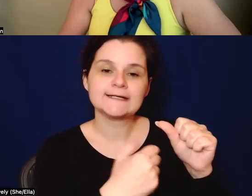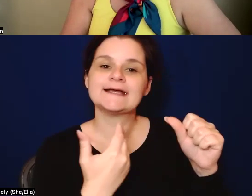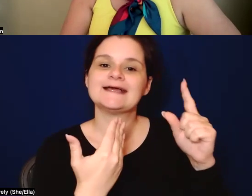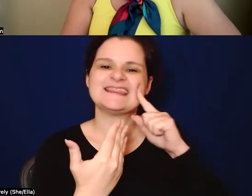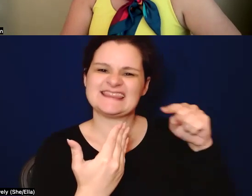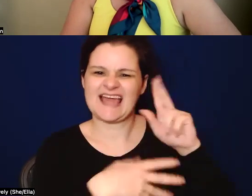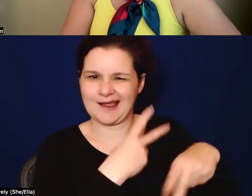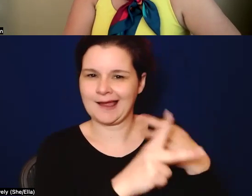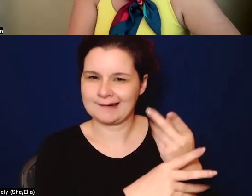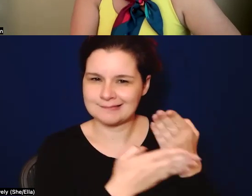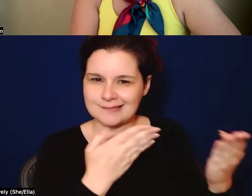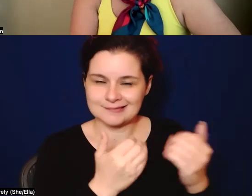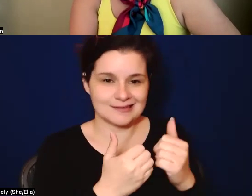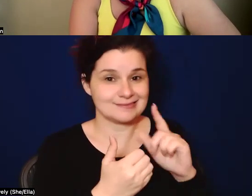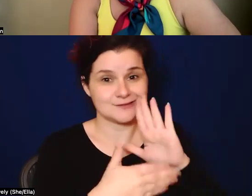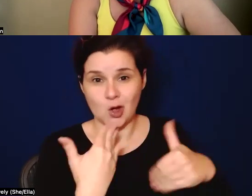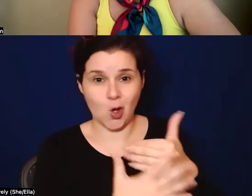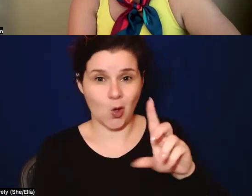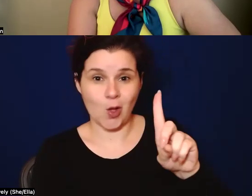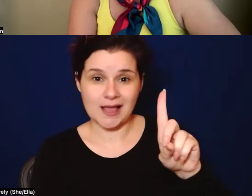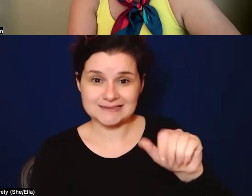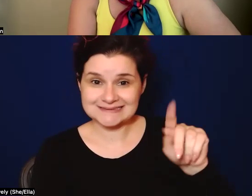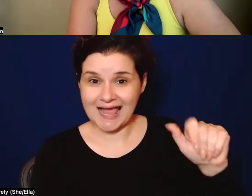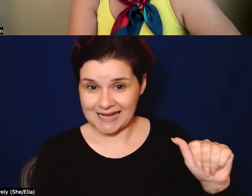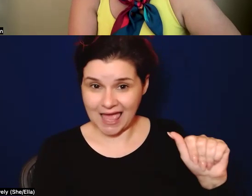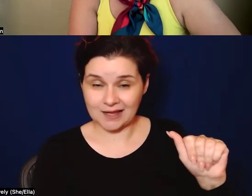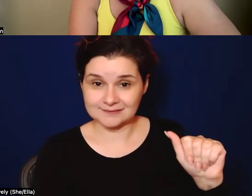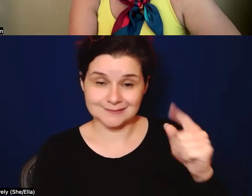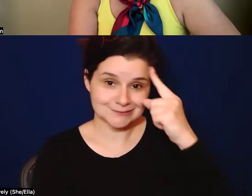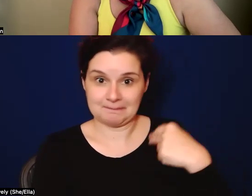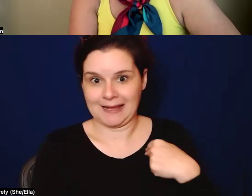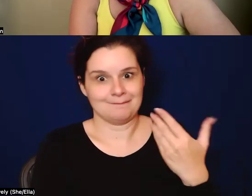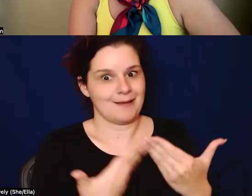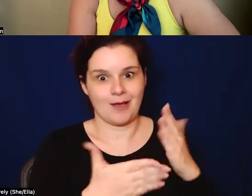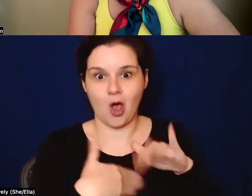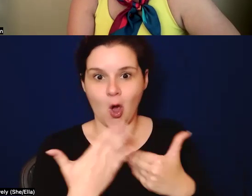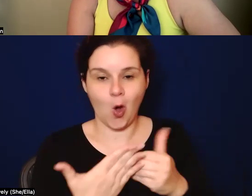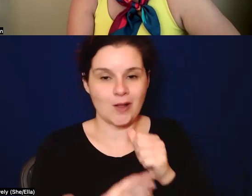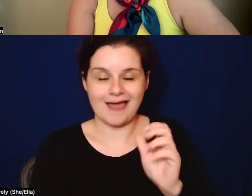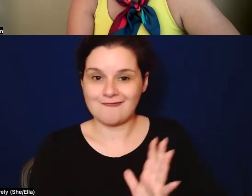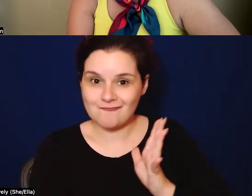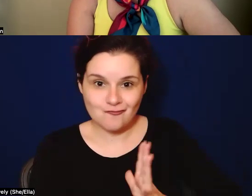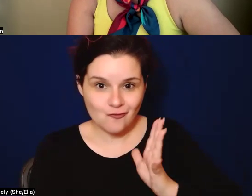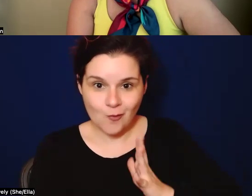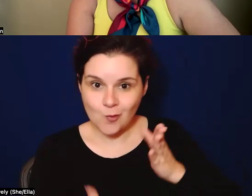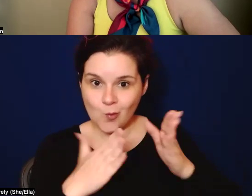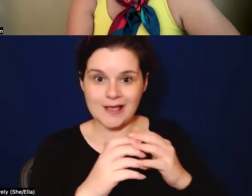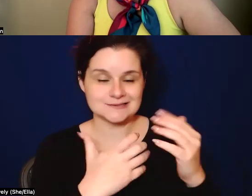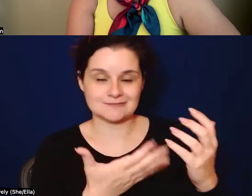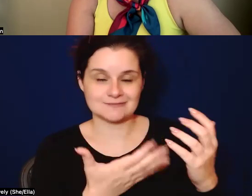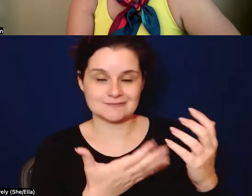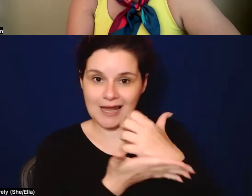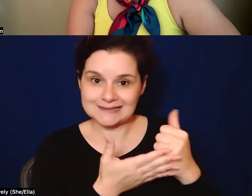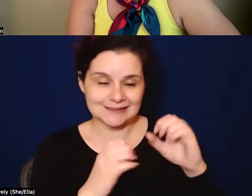that type of thing. Like that's all data, um, to me. And those are all maybe very informal ways of receiving evaluation or,